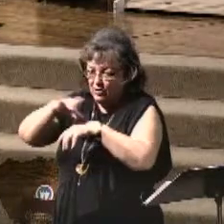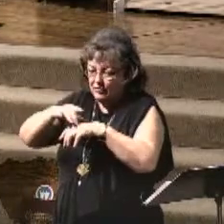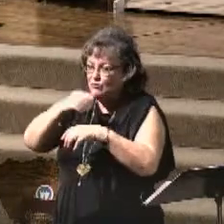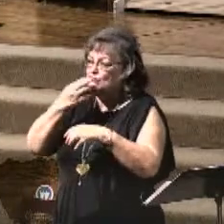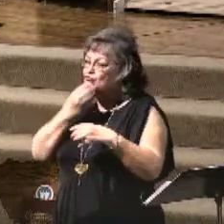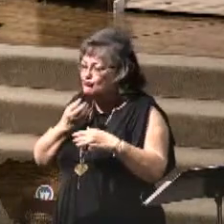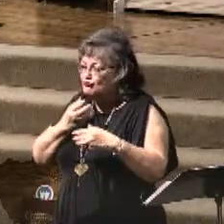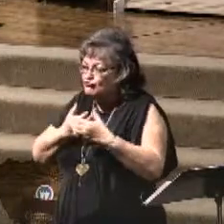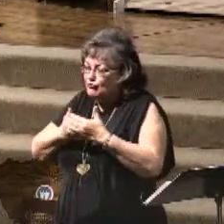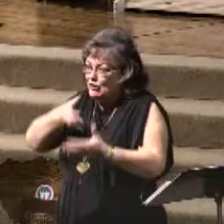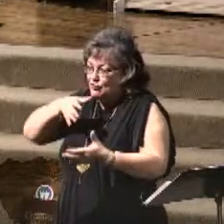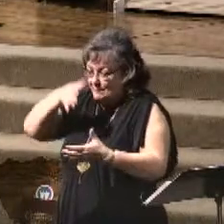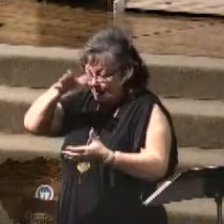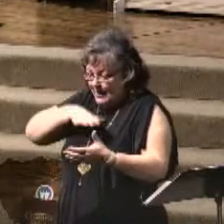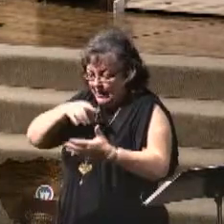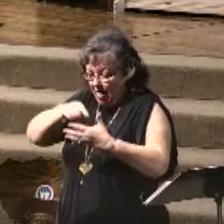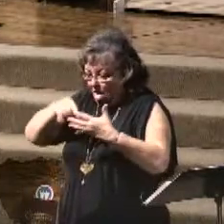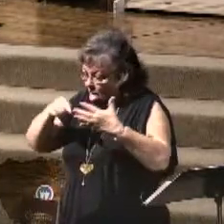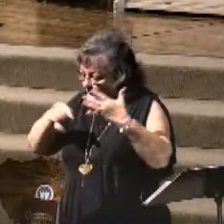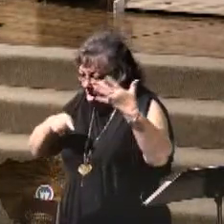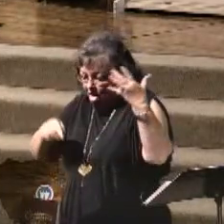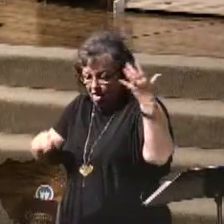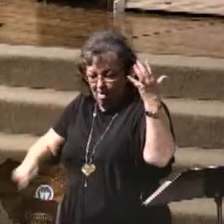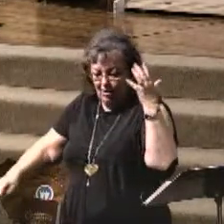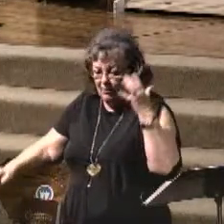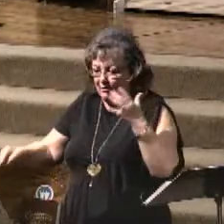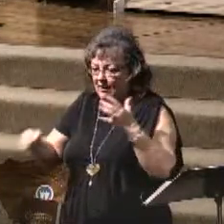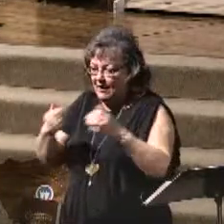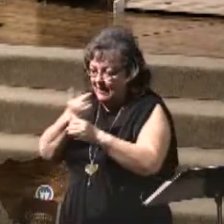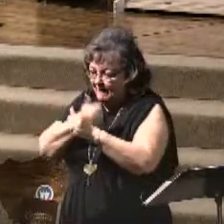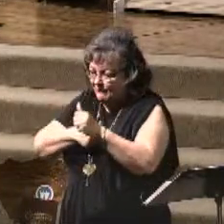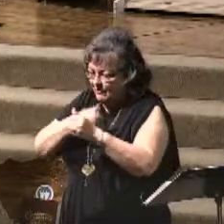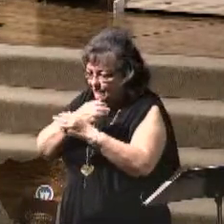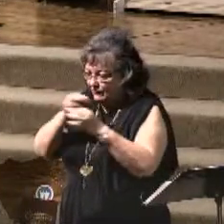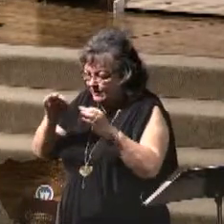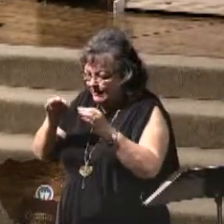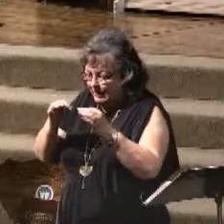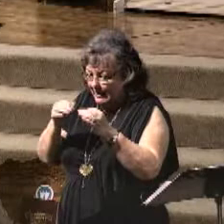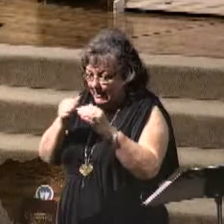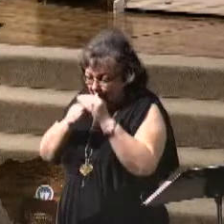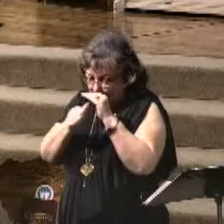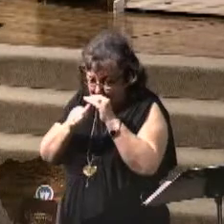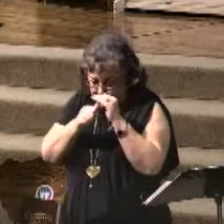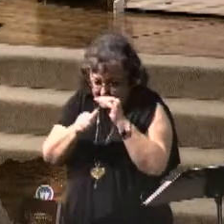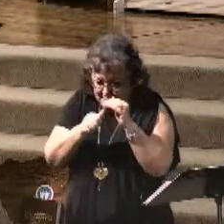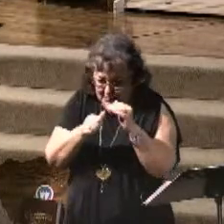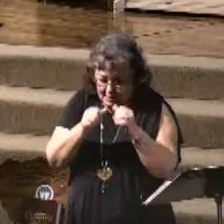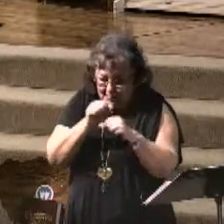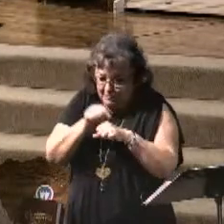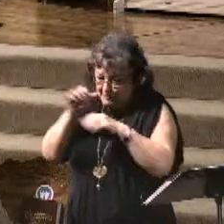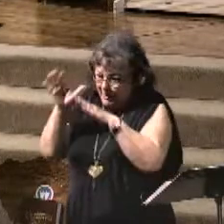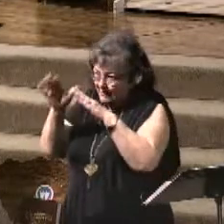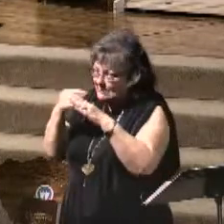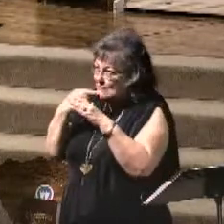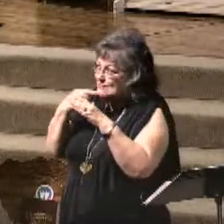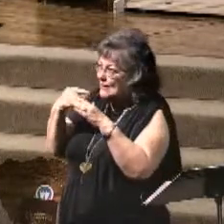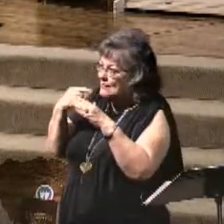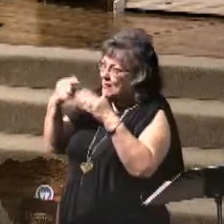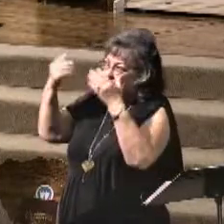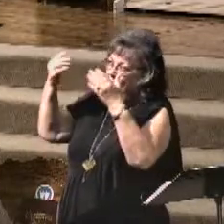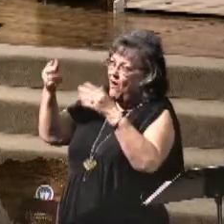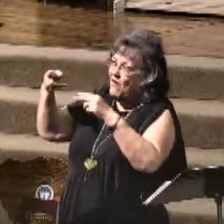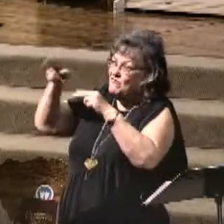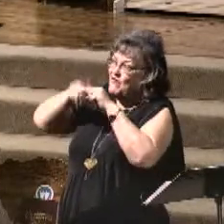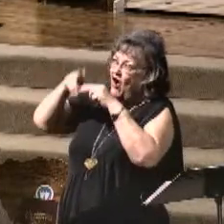rich men, and their chief captains, and the mighty men, and every bondman, and every freeman hid themselves in the dens, and the rocks of the mountains, and said to the mountains and rocks, fall on